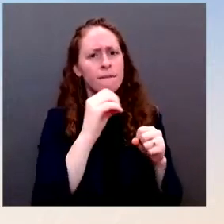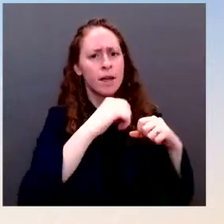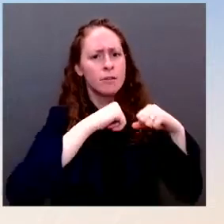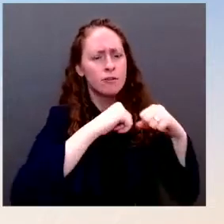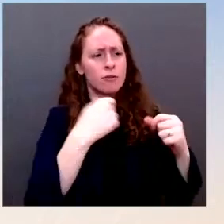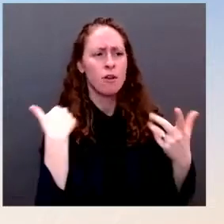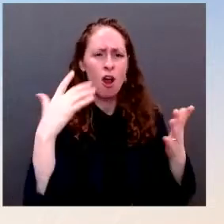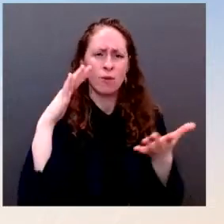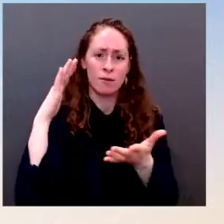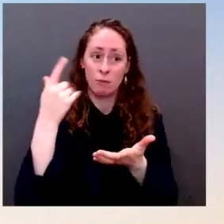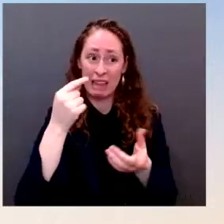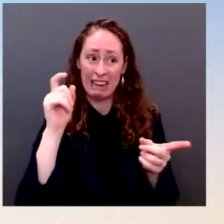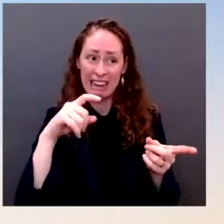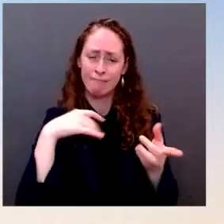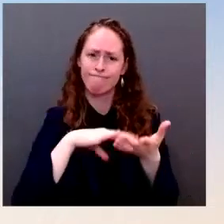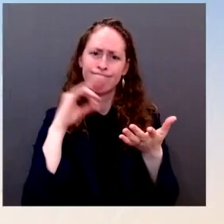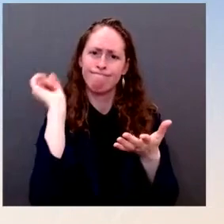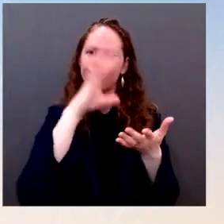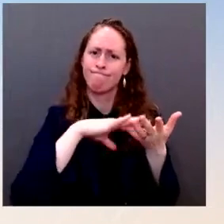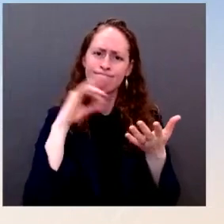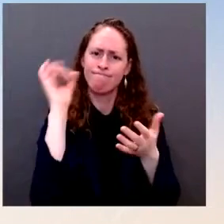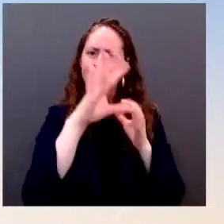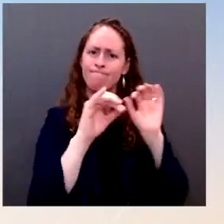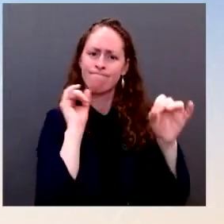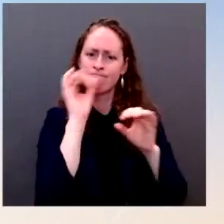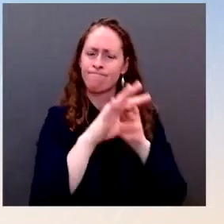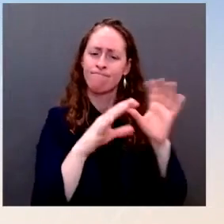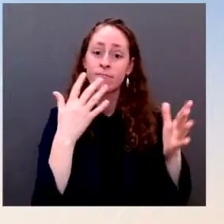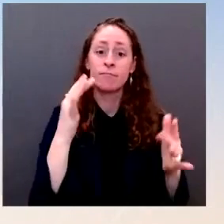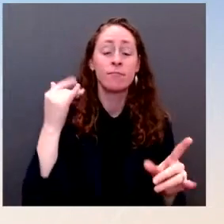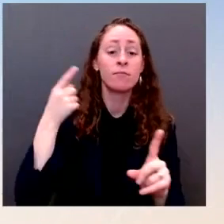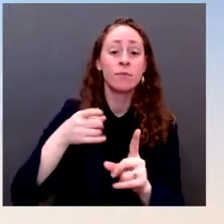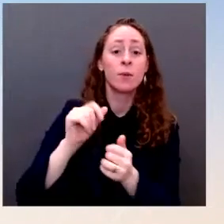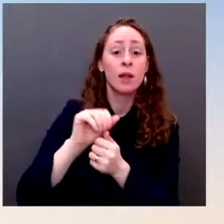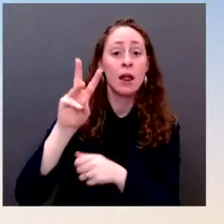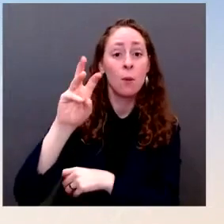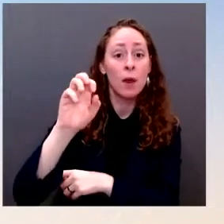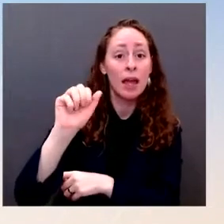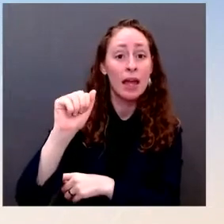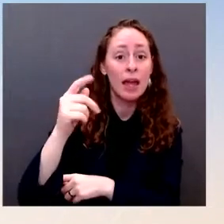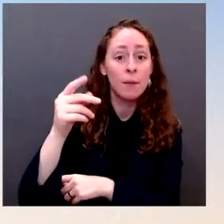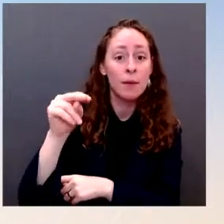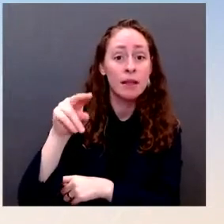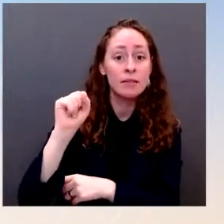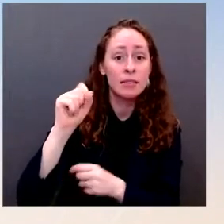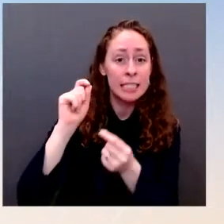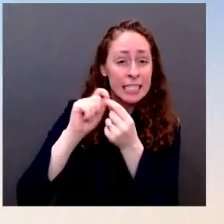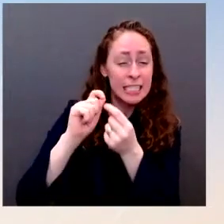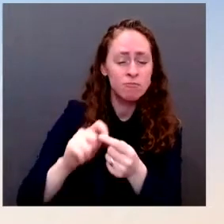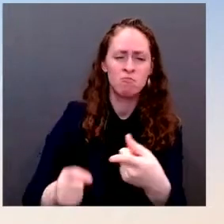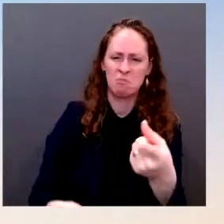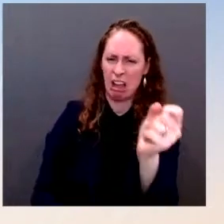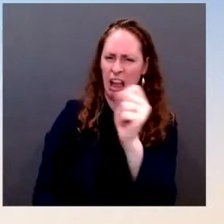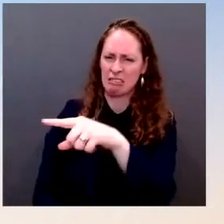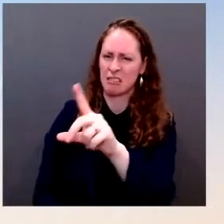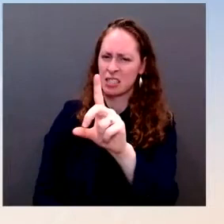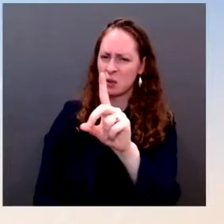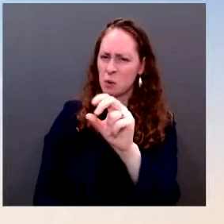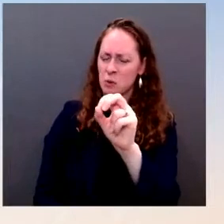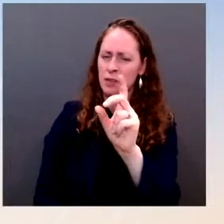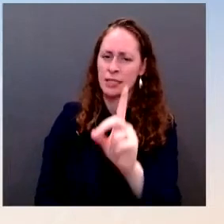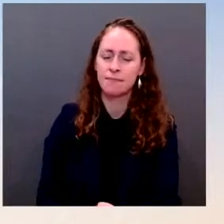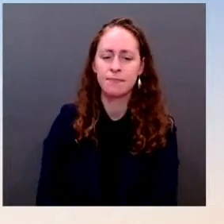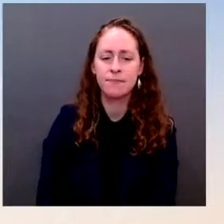weapons systems, I had, again, pointed to the Department of Defense. The feeling within the administration is that we have responded in a timely manner to Ukraine's